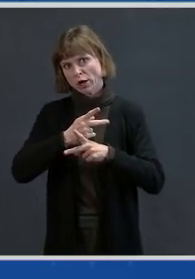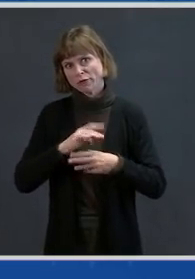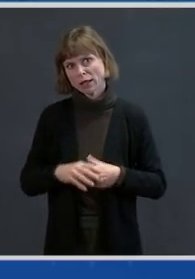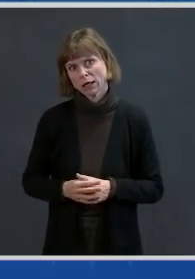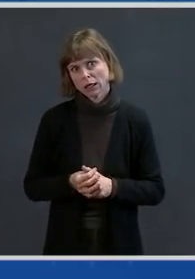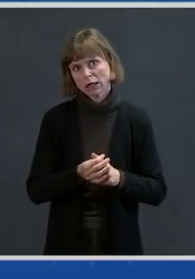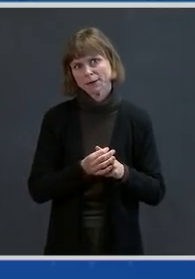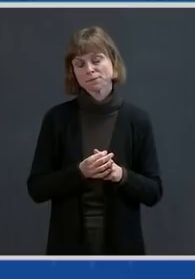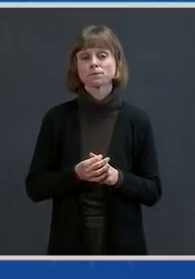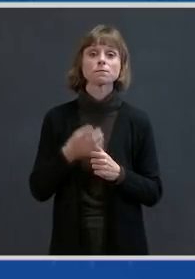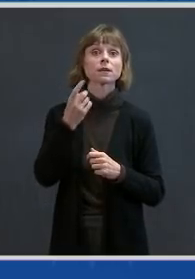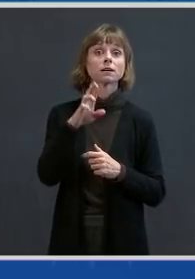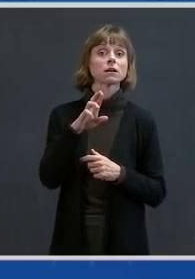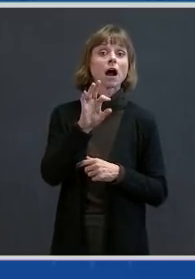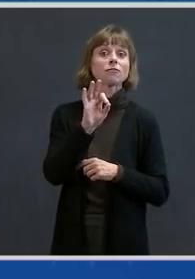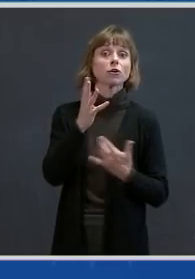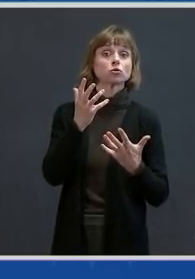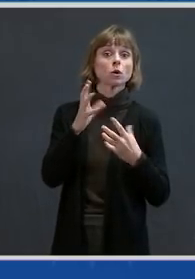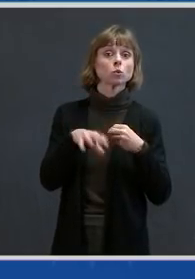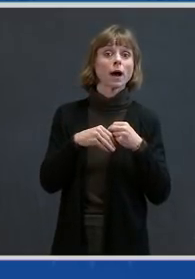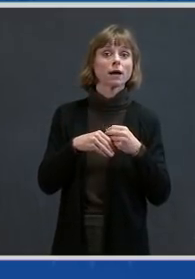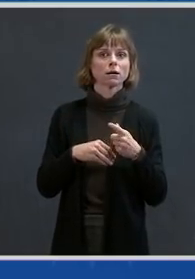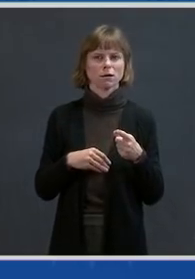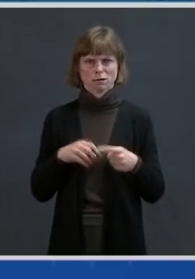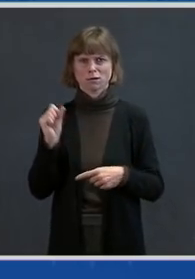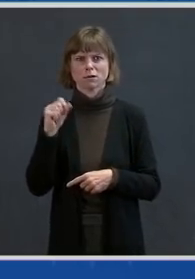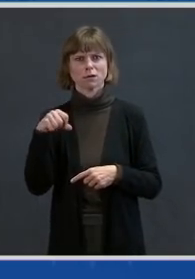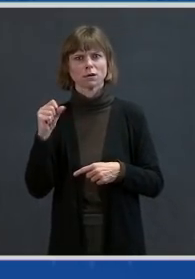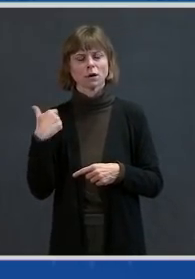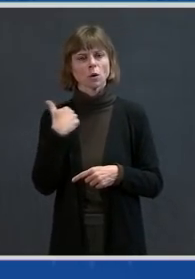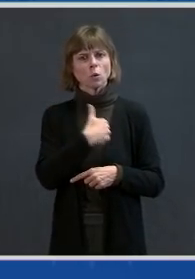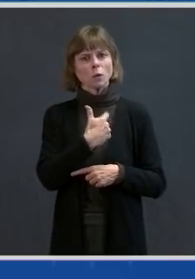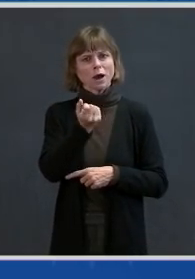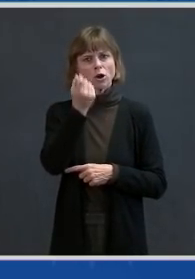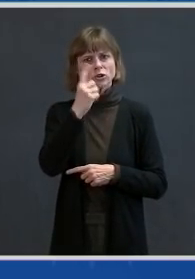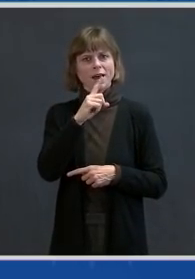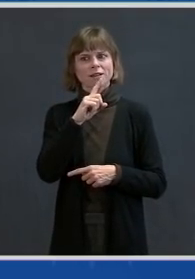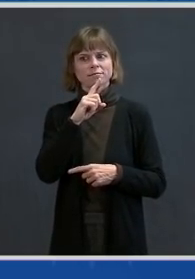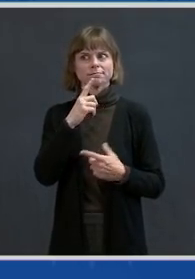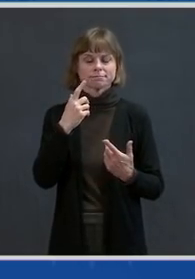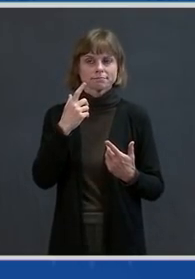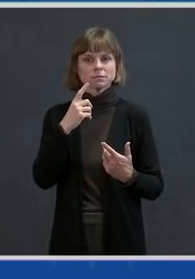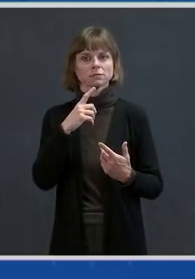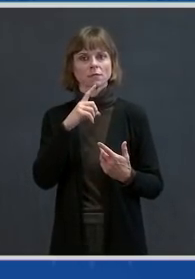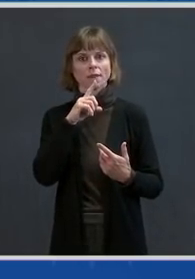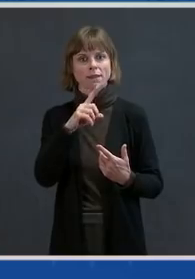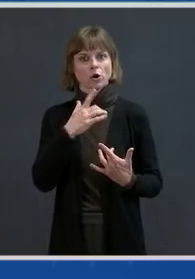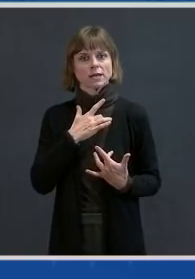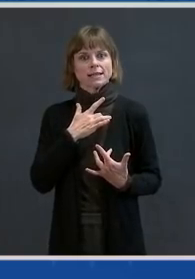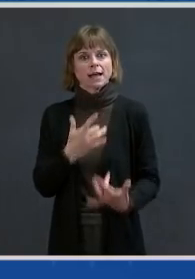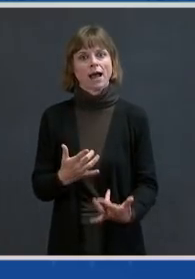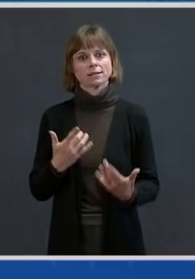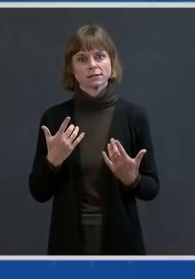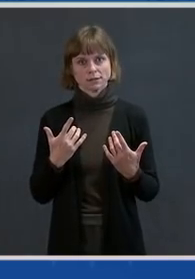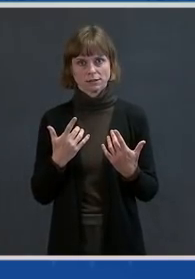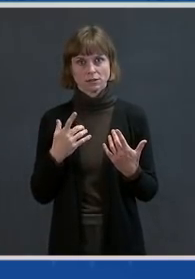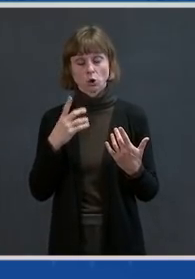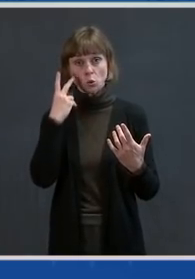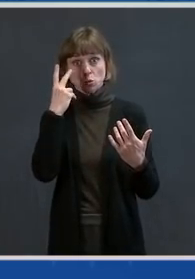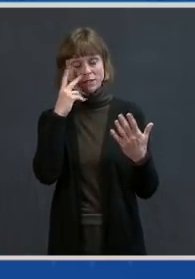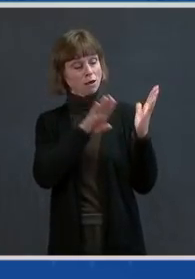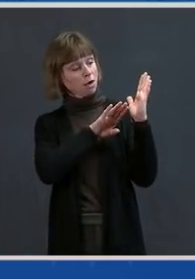Dr. Fauci, anything you'd want to add to that? Dr. Yeah, I mean, we understand there is a tendency, given that the deflection of the curve is